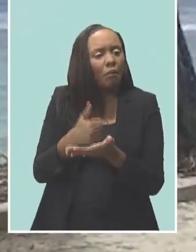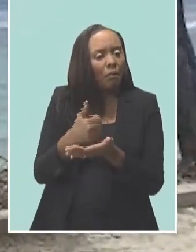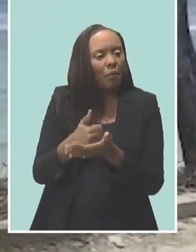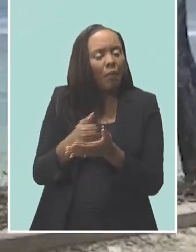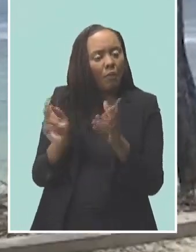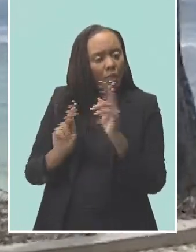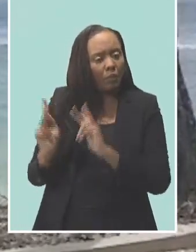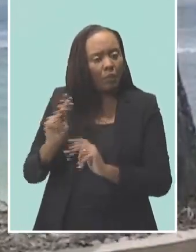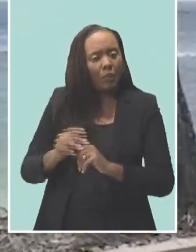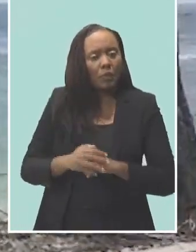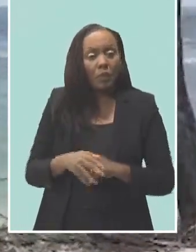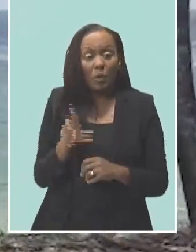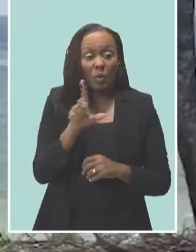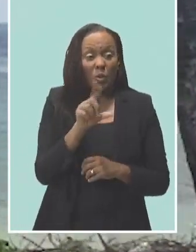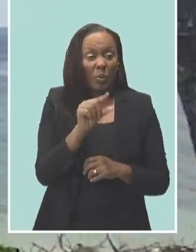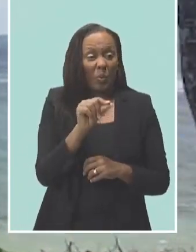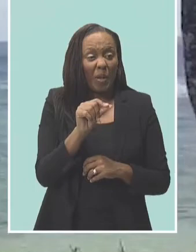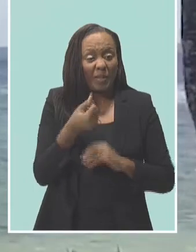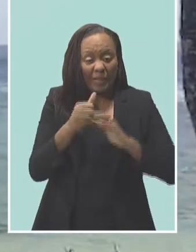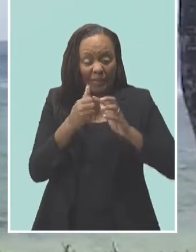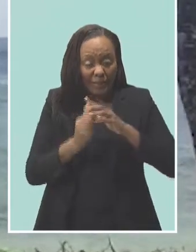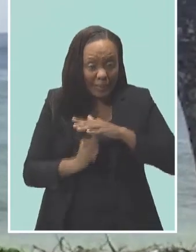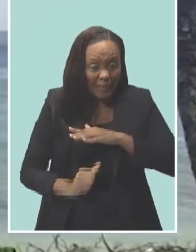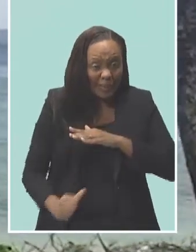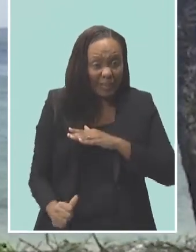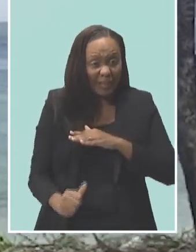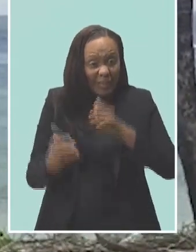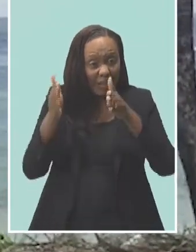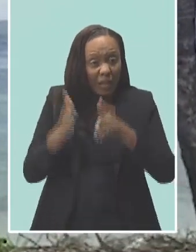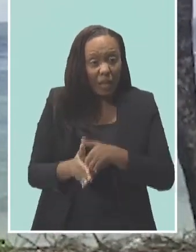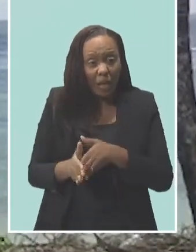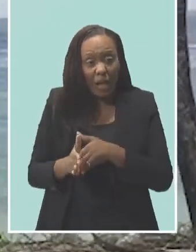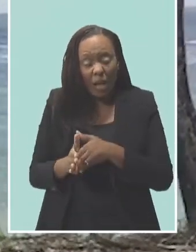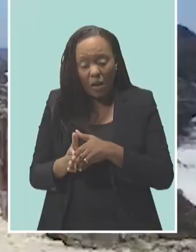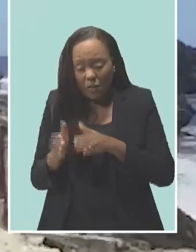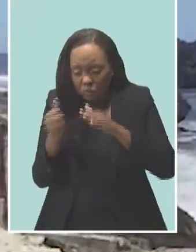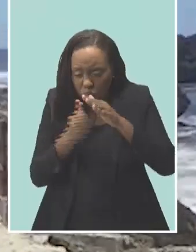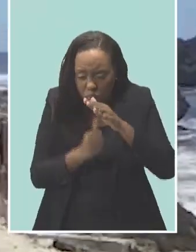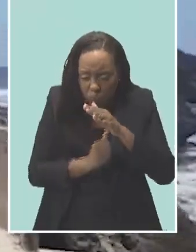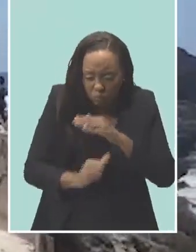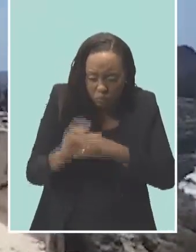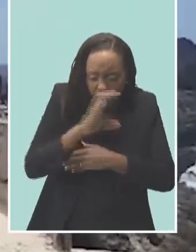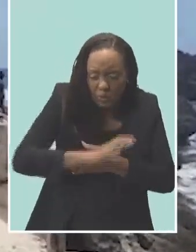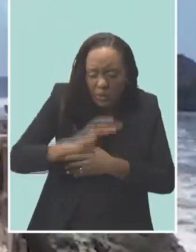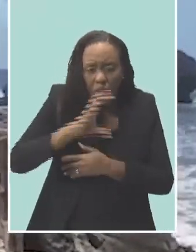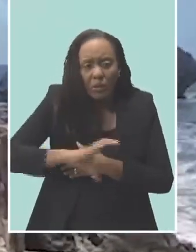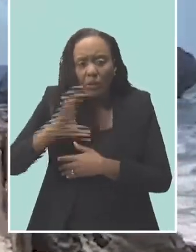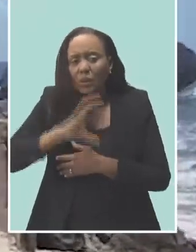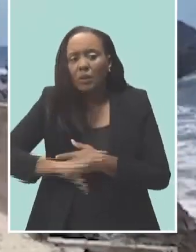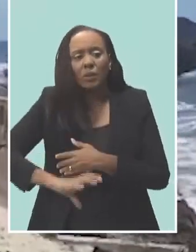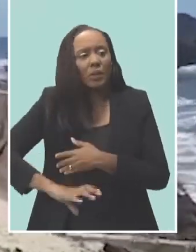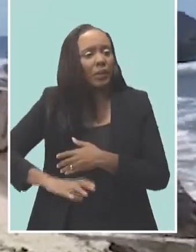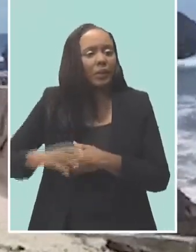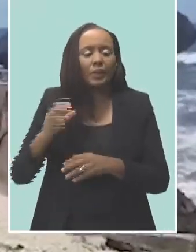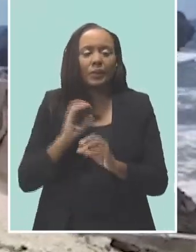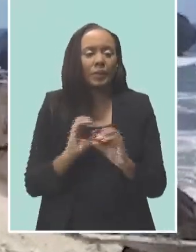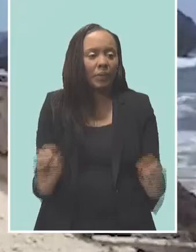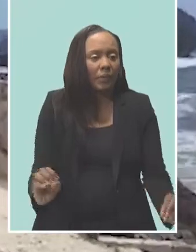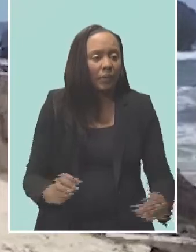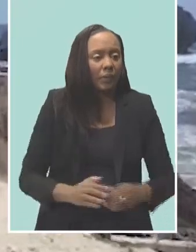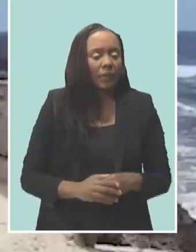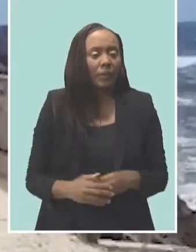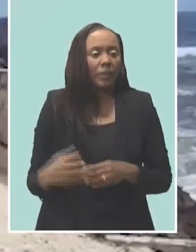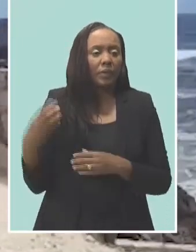20 divers combed the waters along the east coast for any sign of the missing teen. Chief of Lifeguards Ken Mares, who